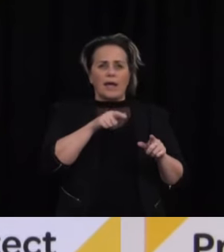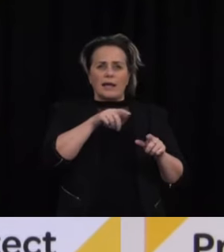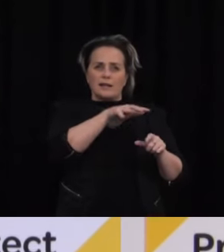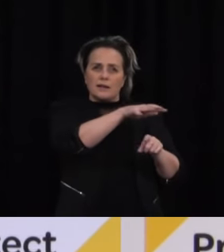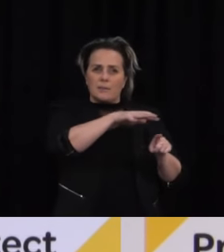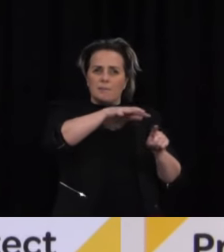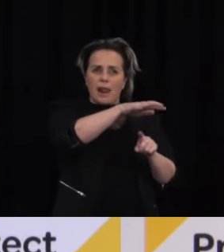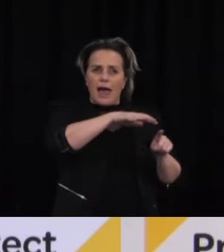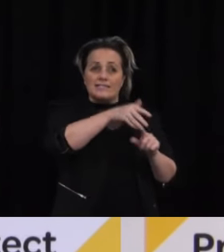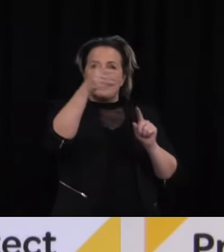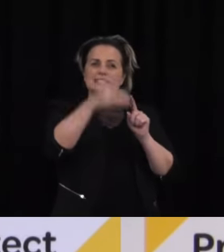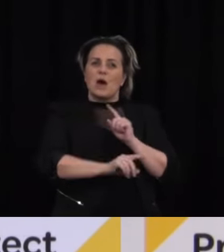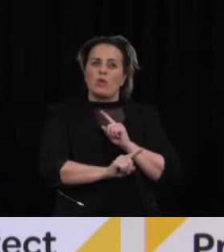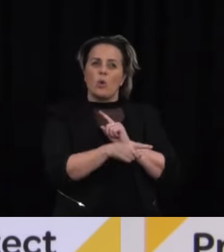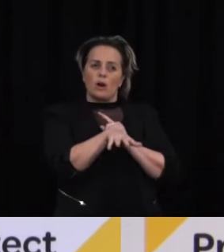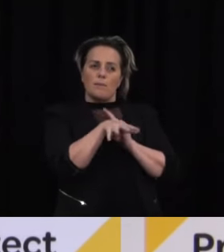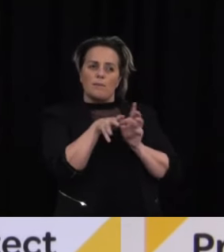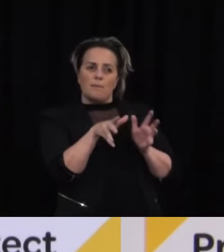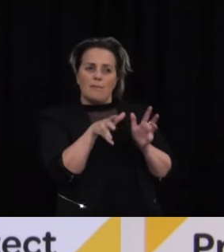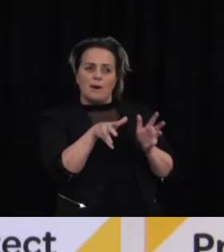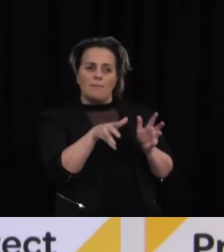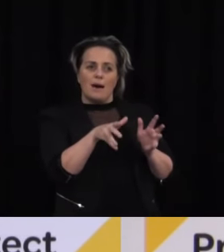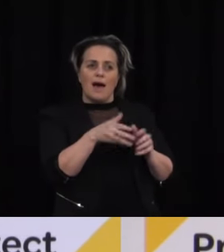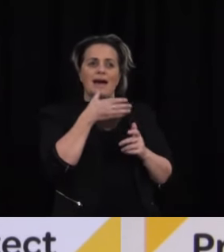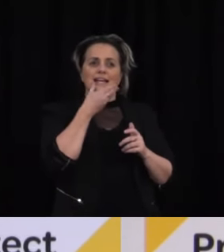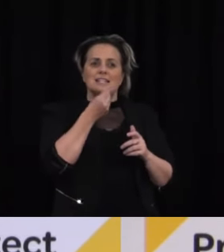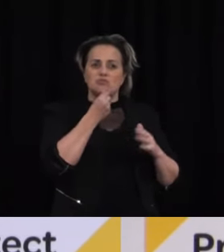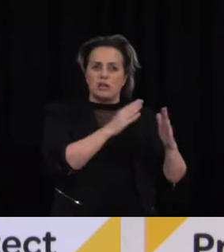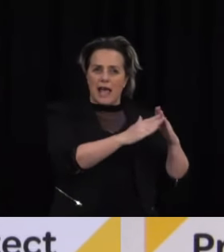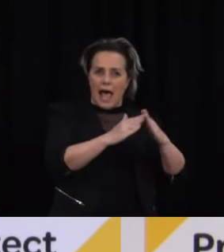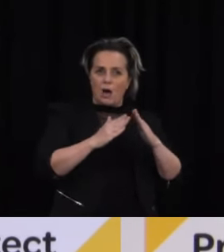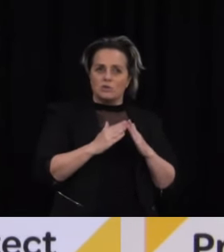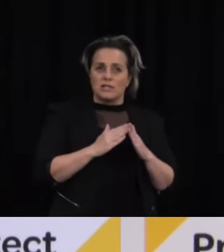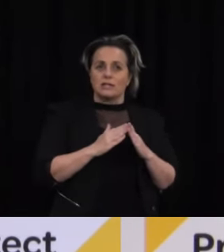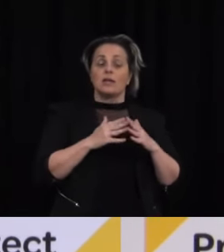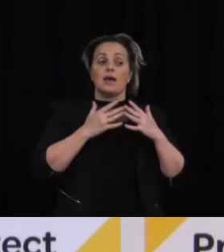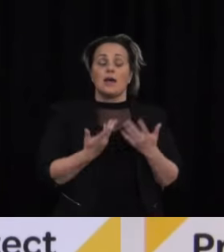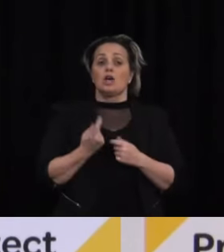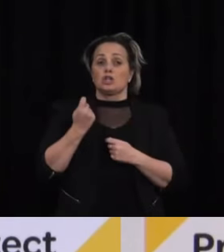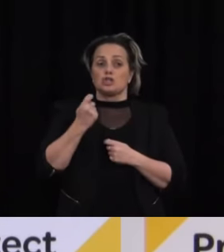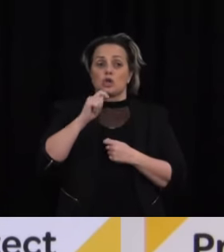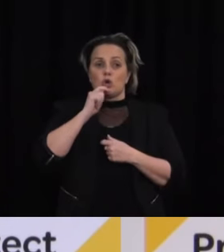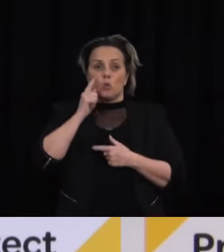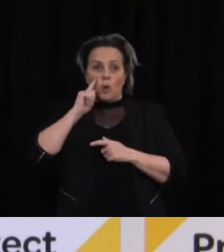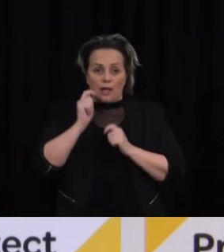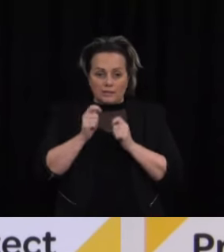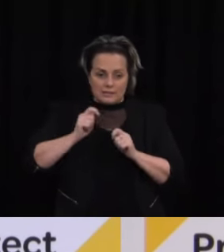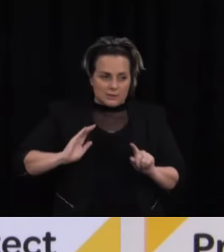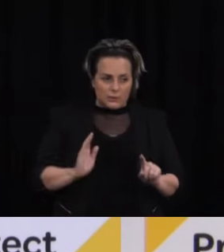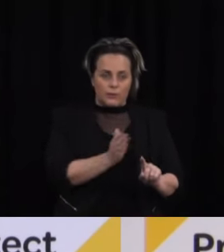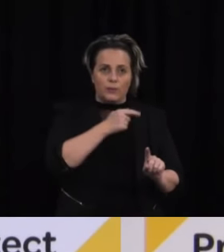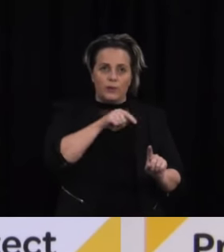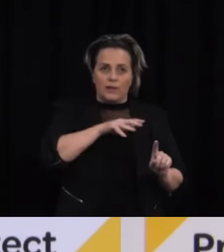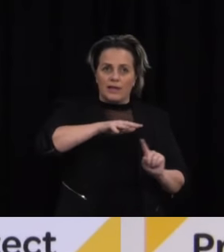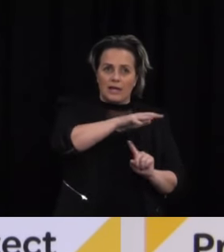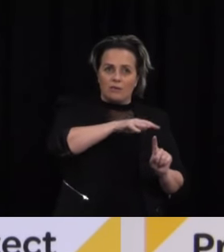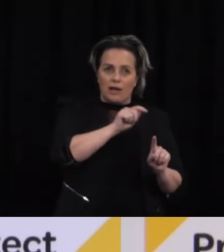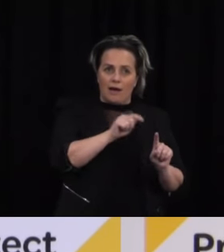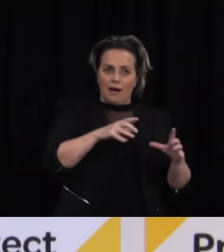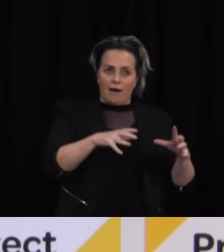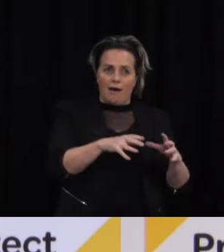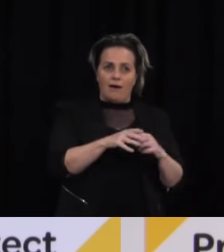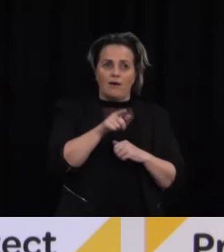particularly in South Auckland and over the next few days they're going to be going out and testing all the people in those settings I'm not asking that to stigmatise